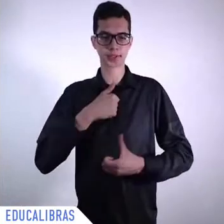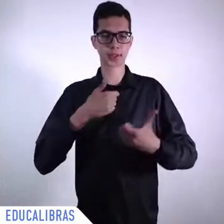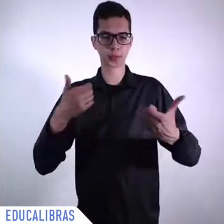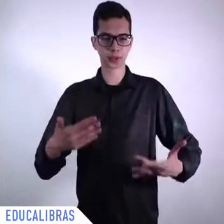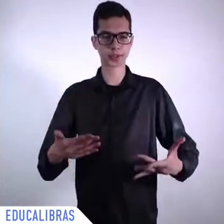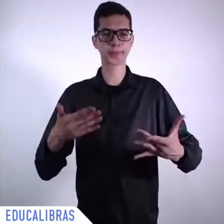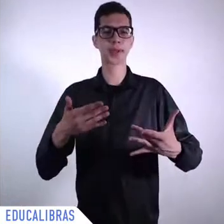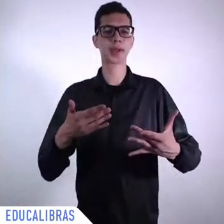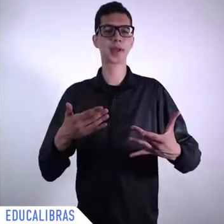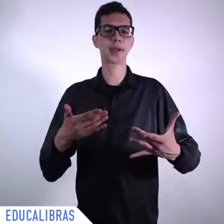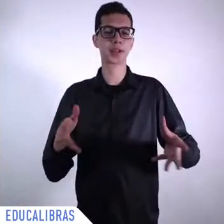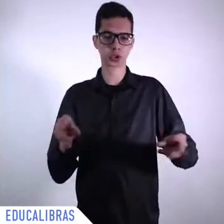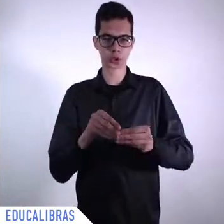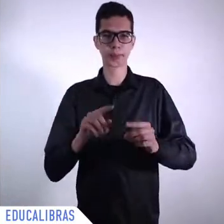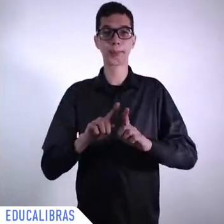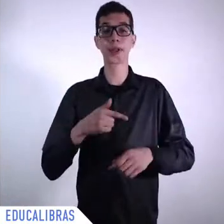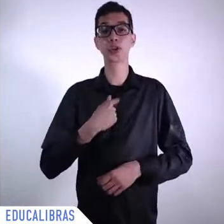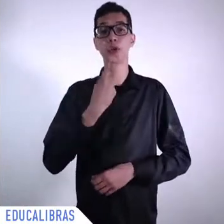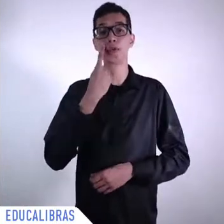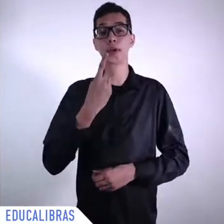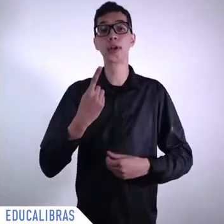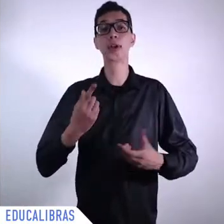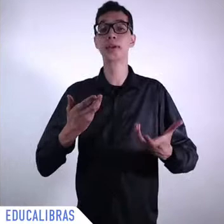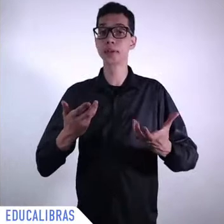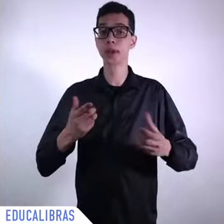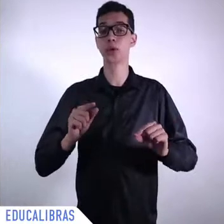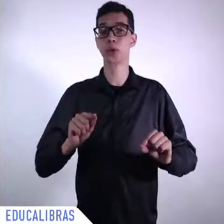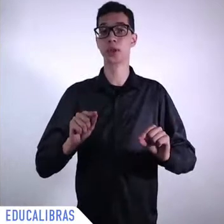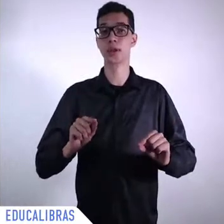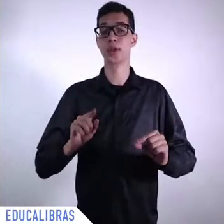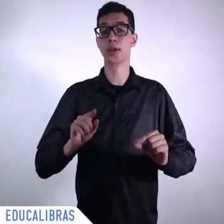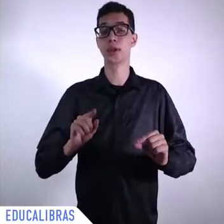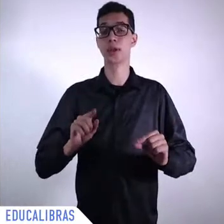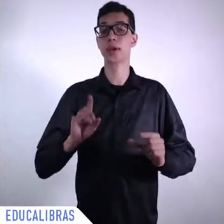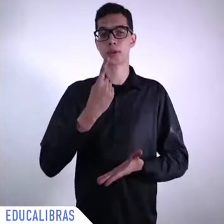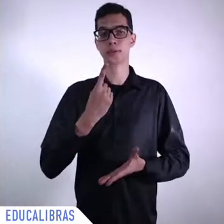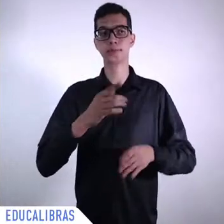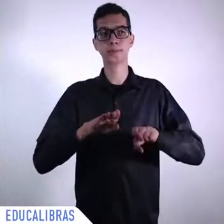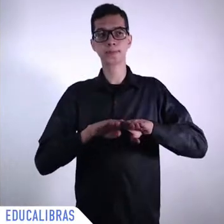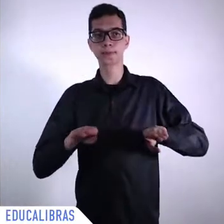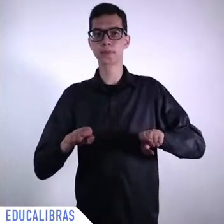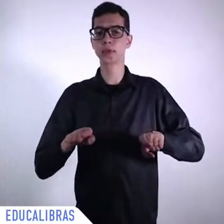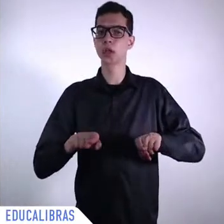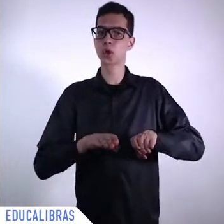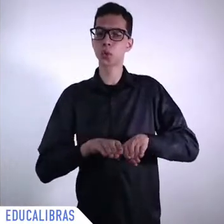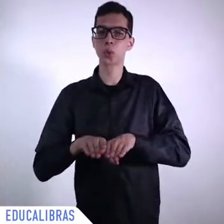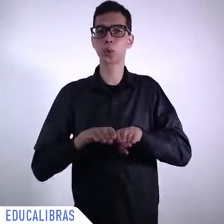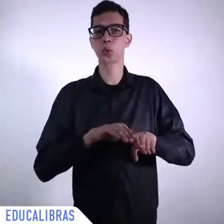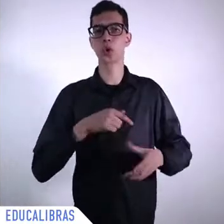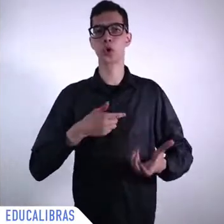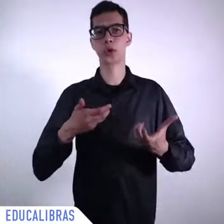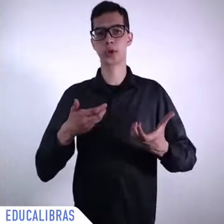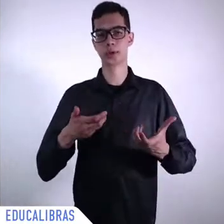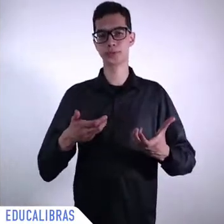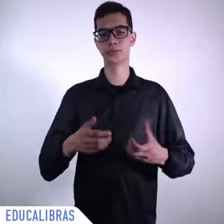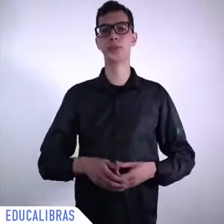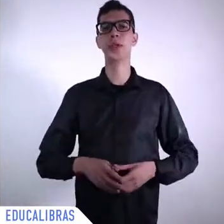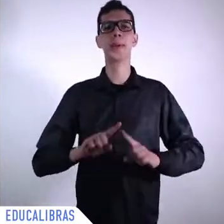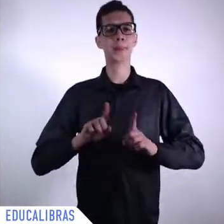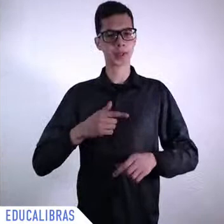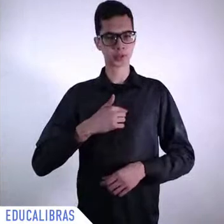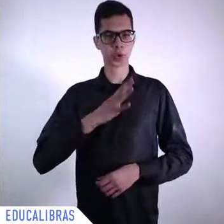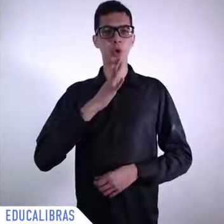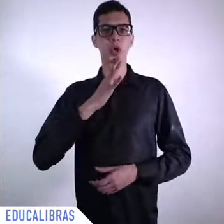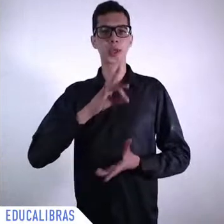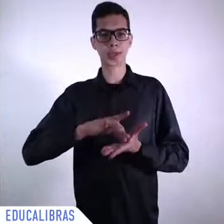some kind of multipolarity. I know the French know that better than anyone else. always thought that multipolarity was